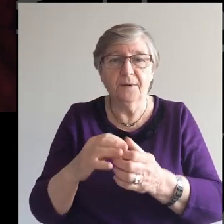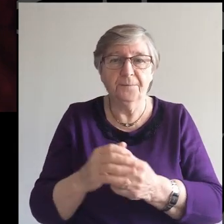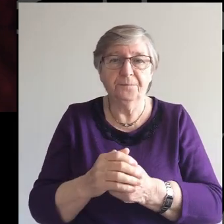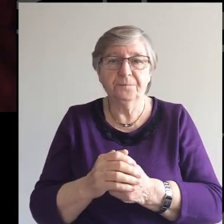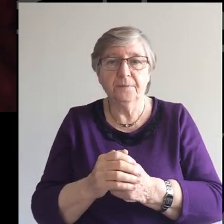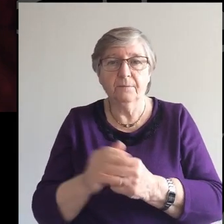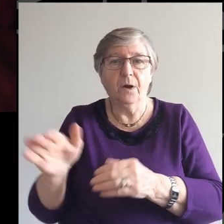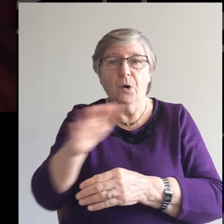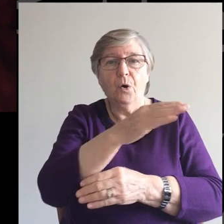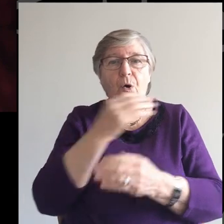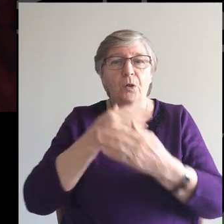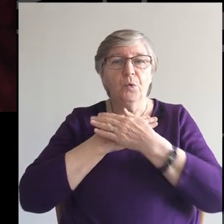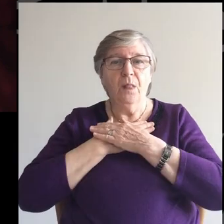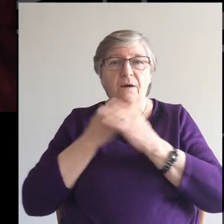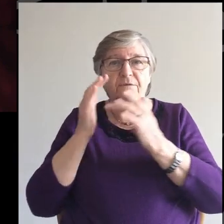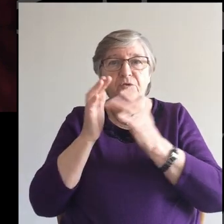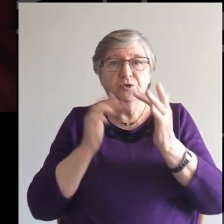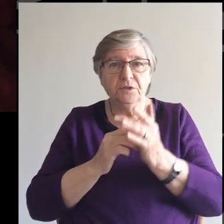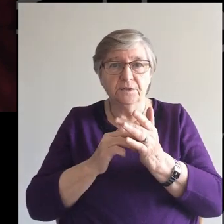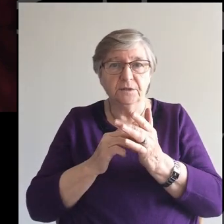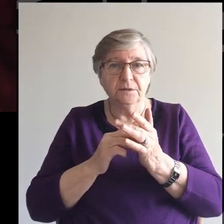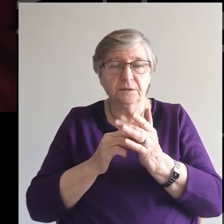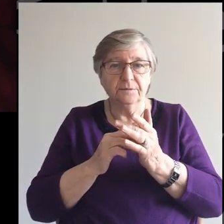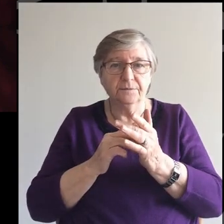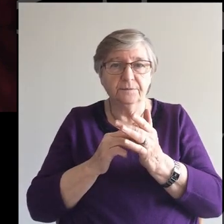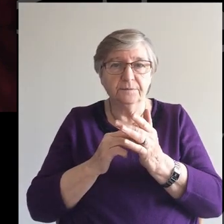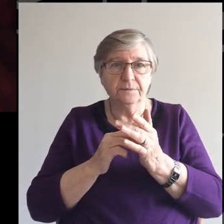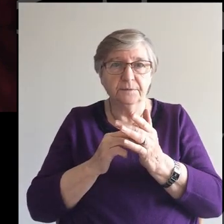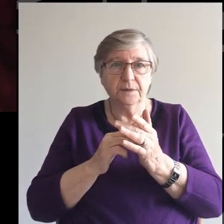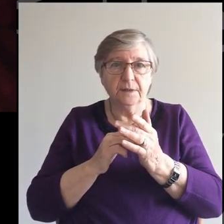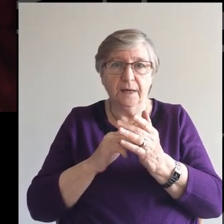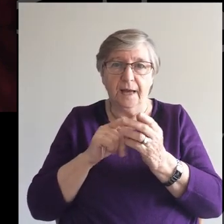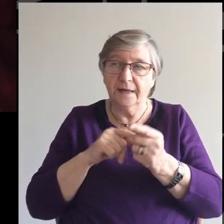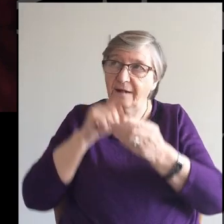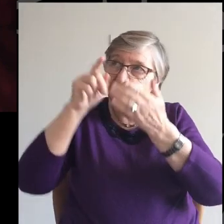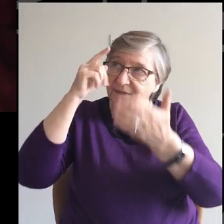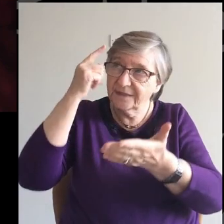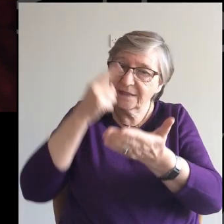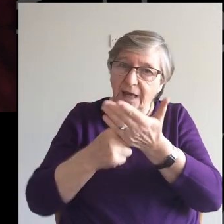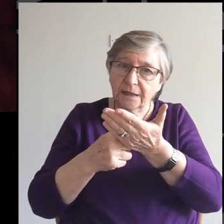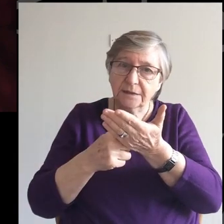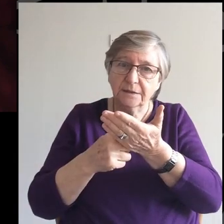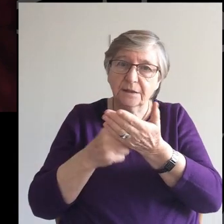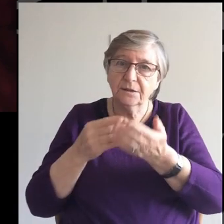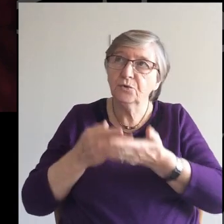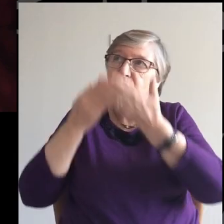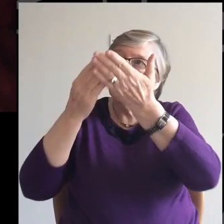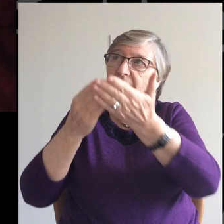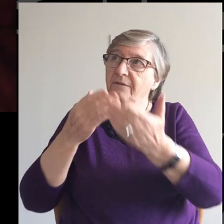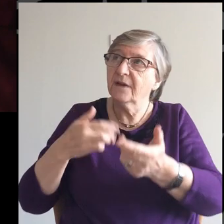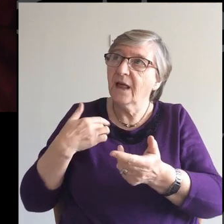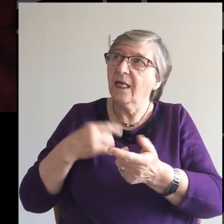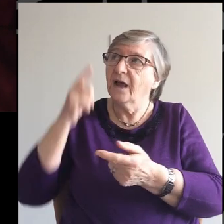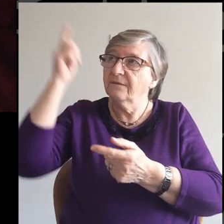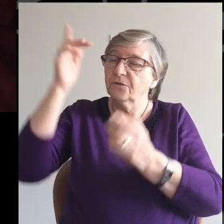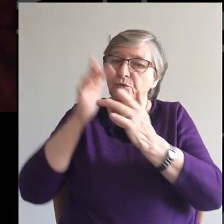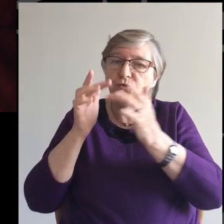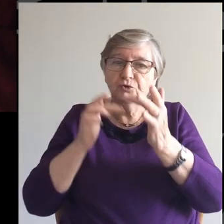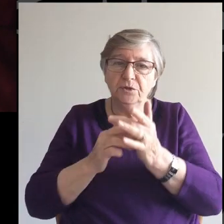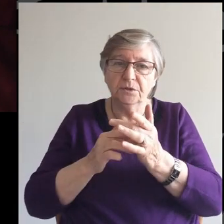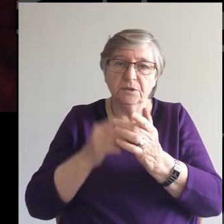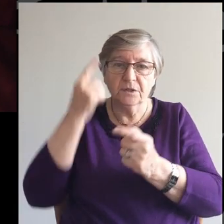But all who love Jesus And as they have made that step Of buying and opting in Giving themselves to and for His kingdom